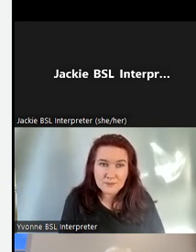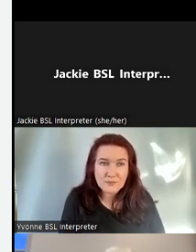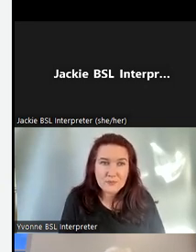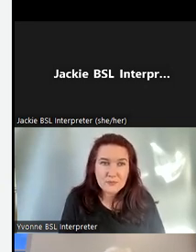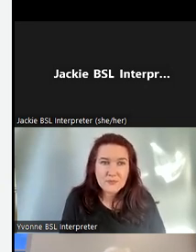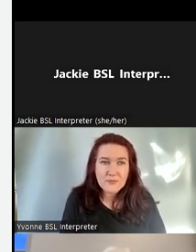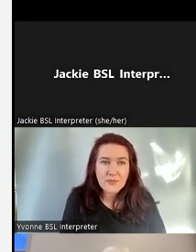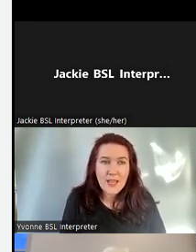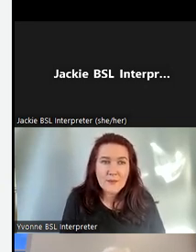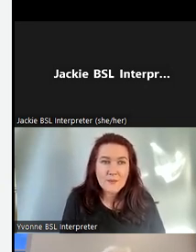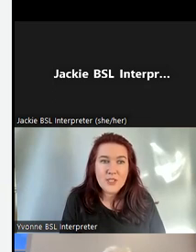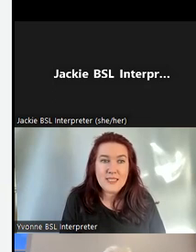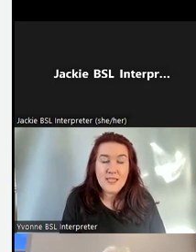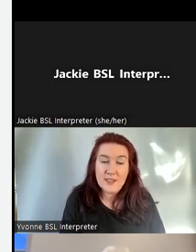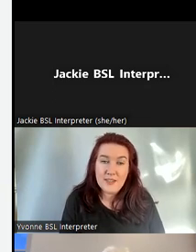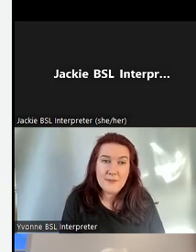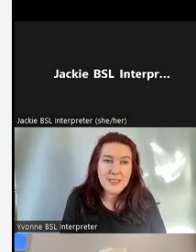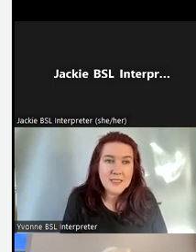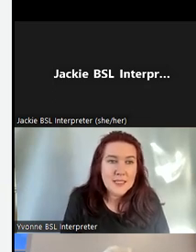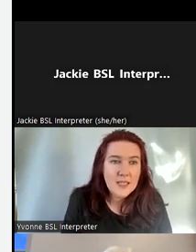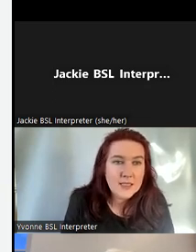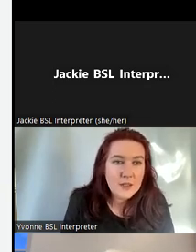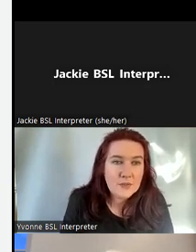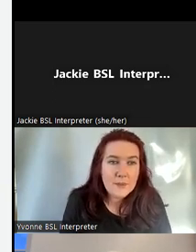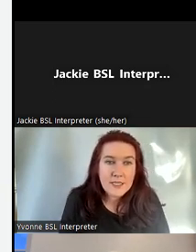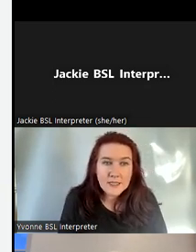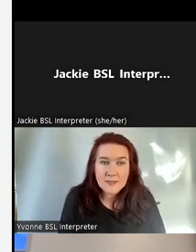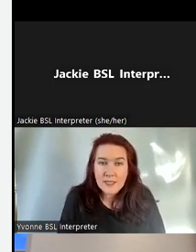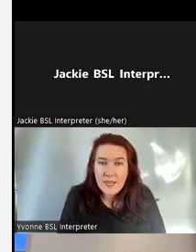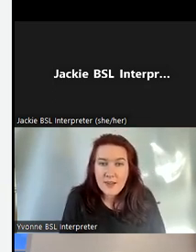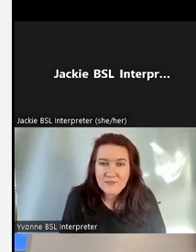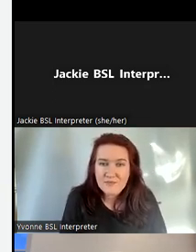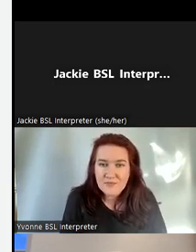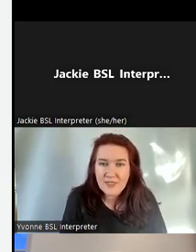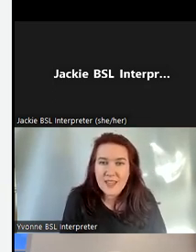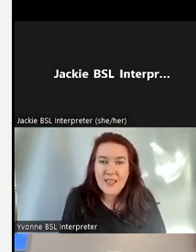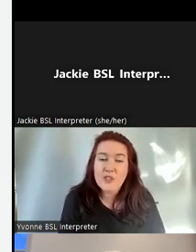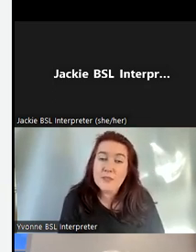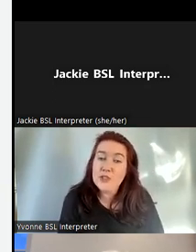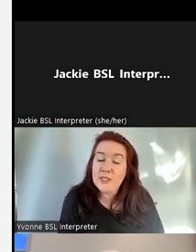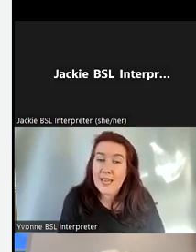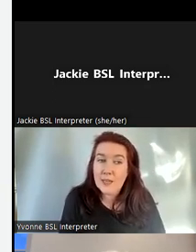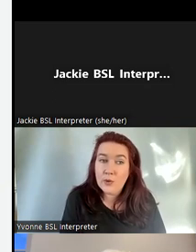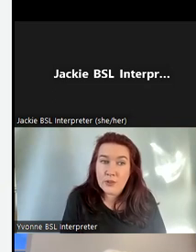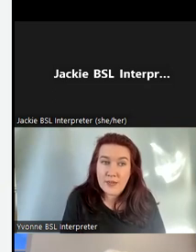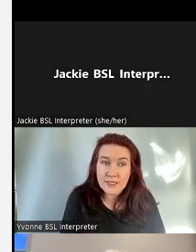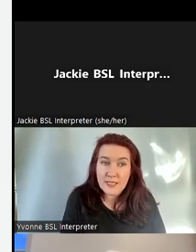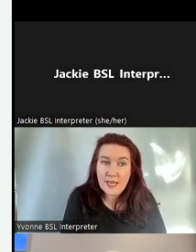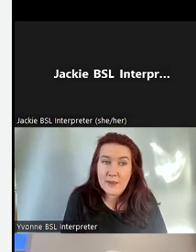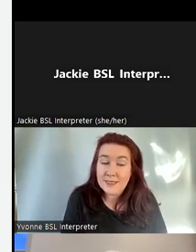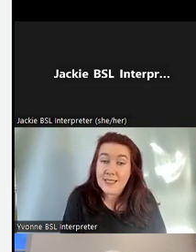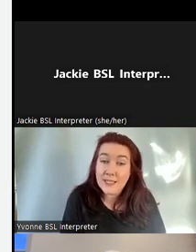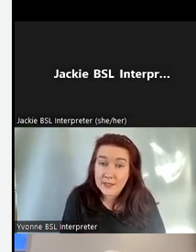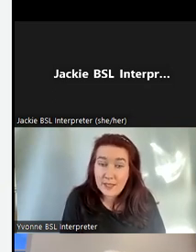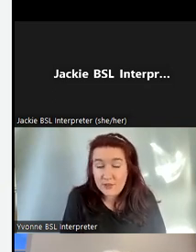student and you can see there her name is Sylvia Marinus Kera she was a student at Heriot-Watt University